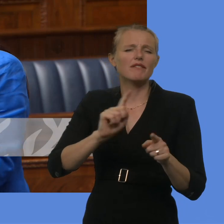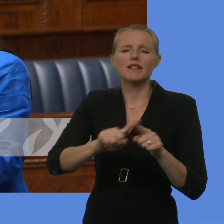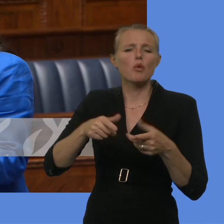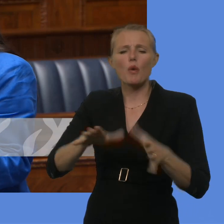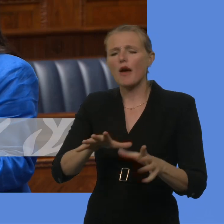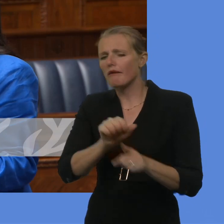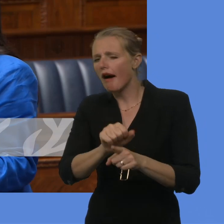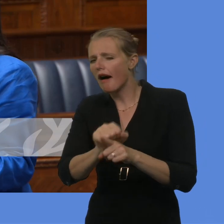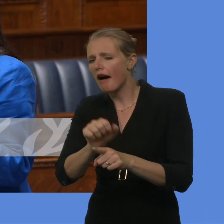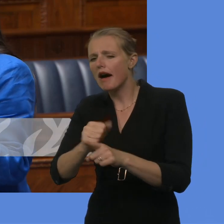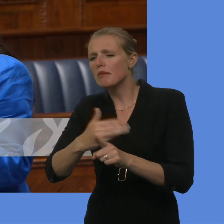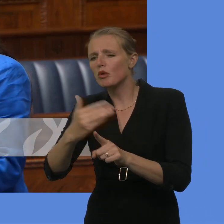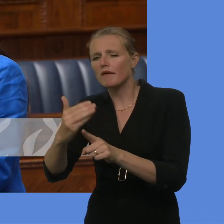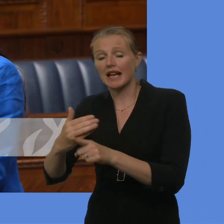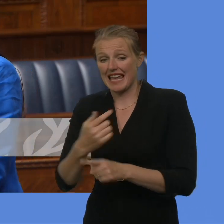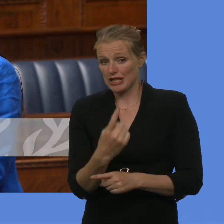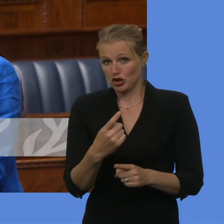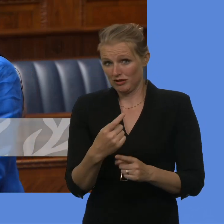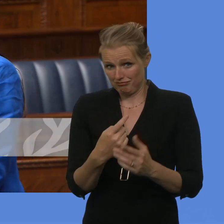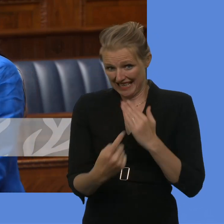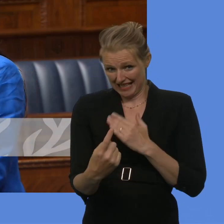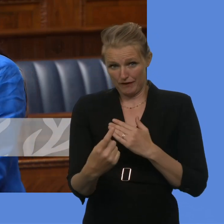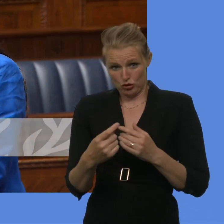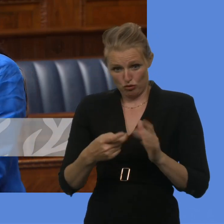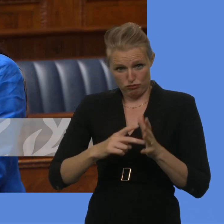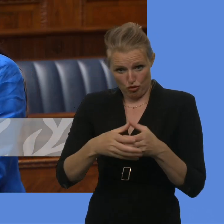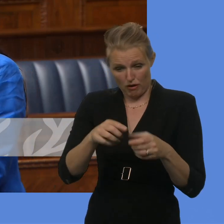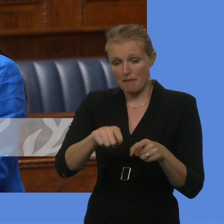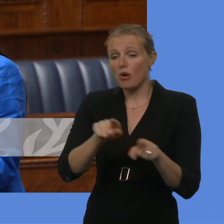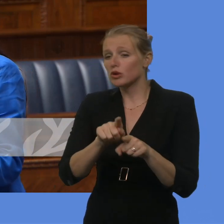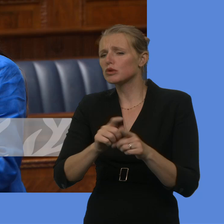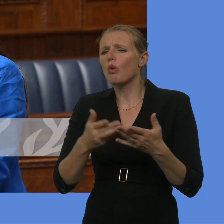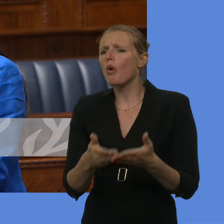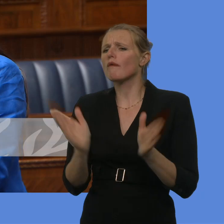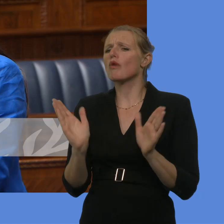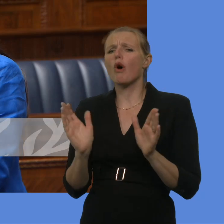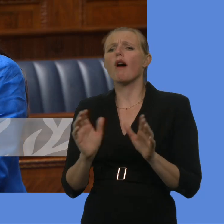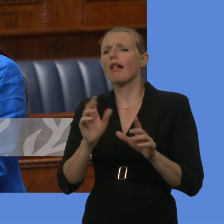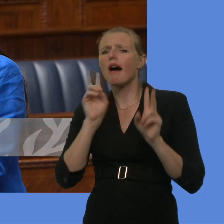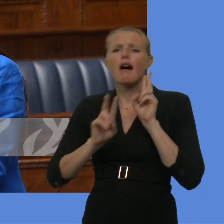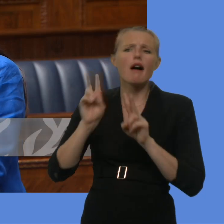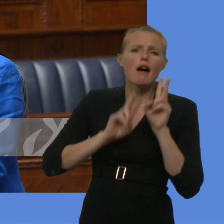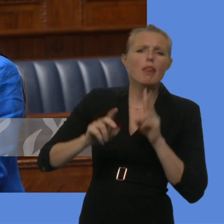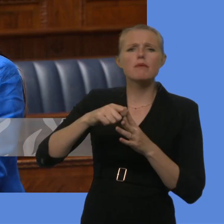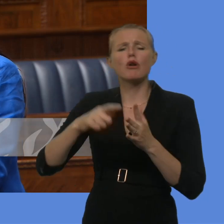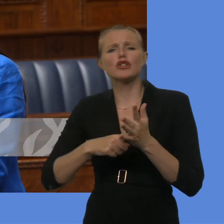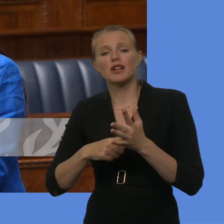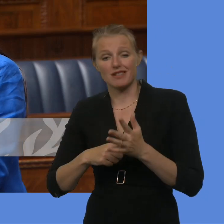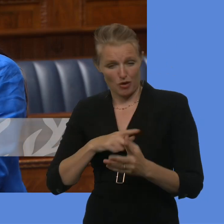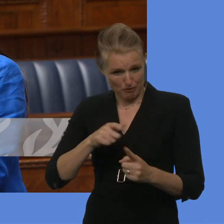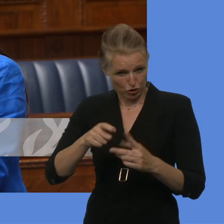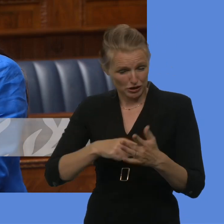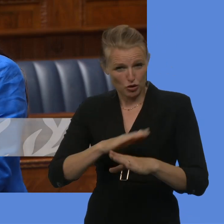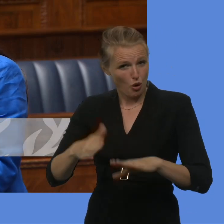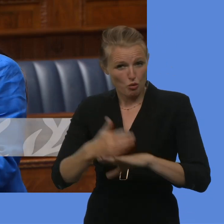at an individual project level, but also at the programme level as well. That is absolutely important. If a project is not working, then that